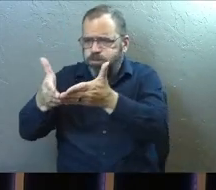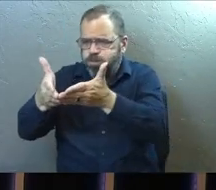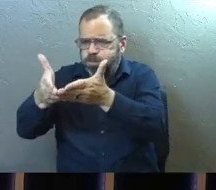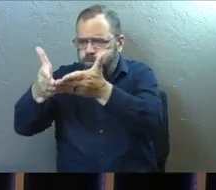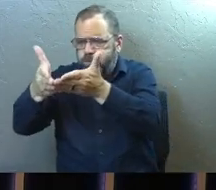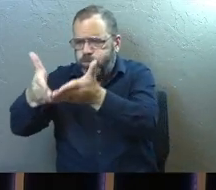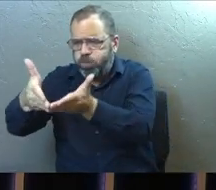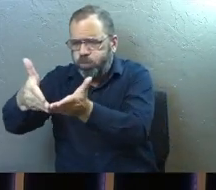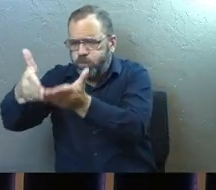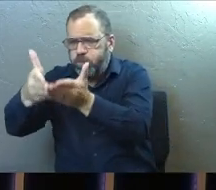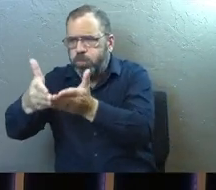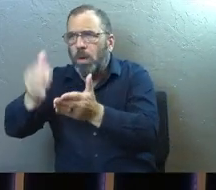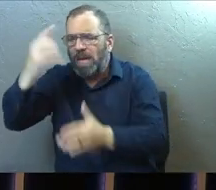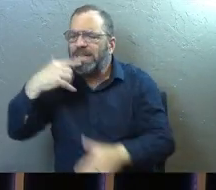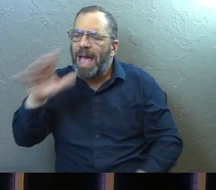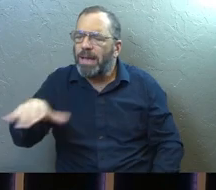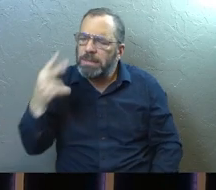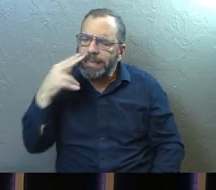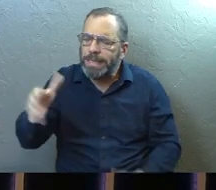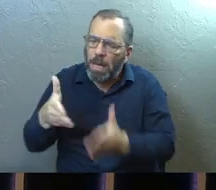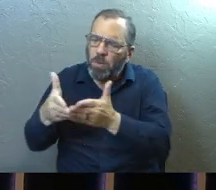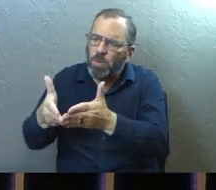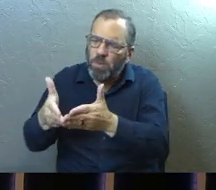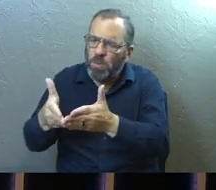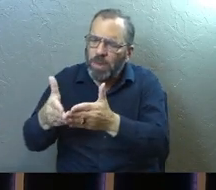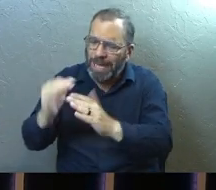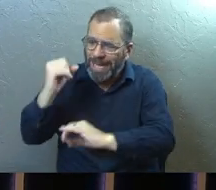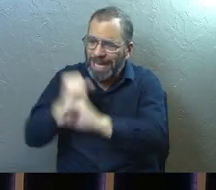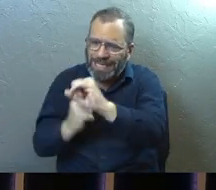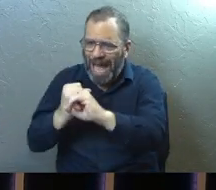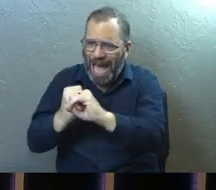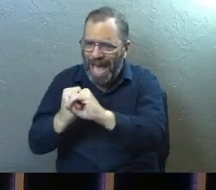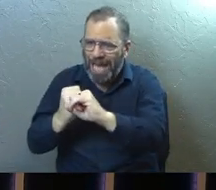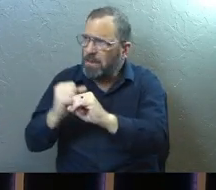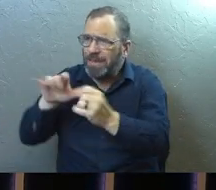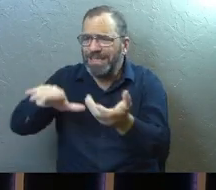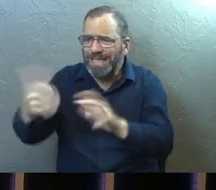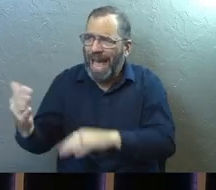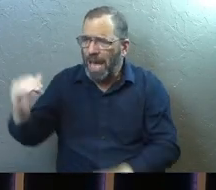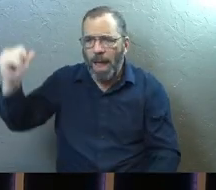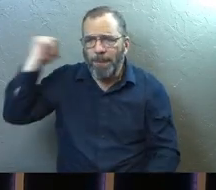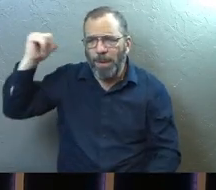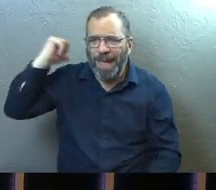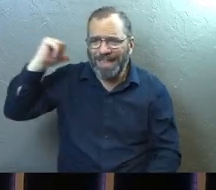He's like, guess what? Its engine died five miles back.